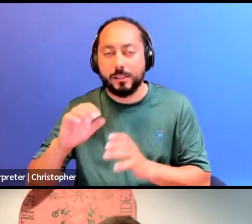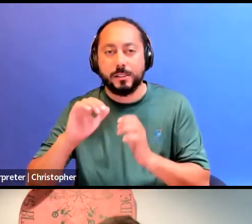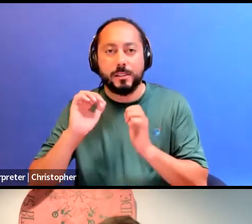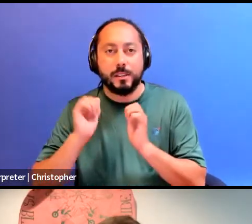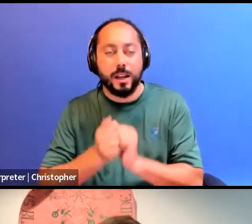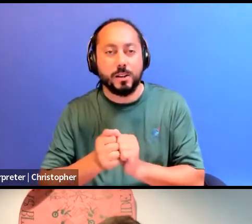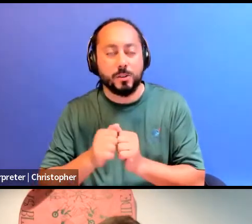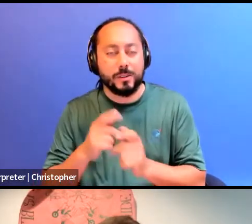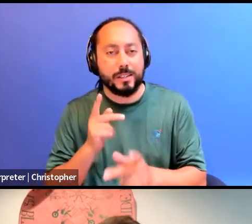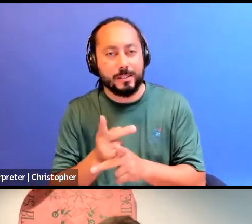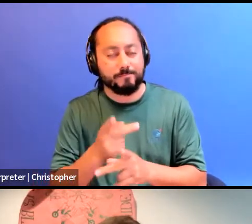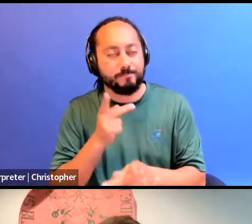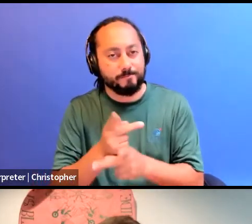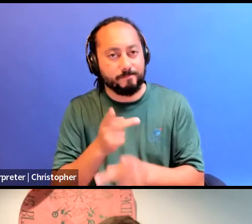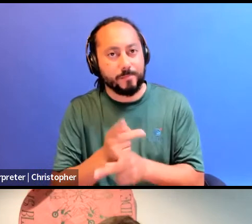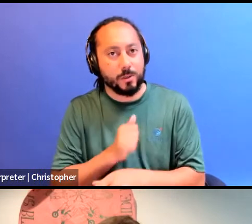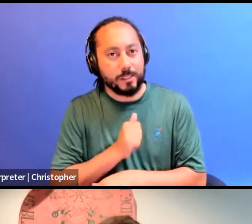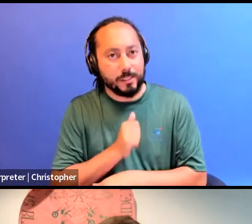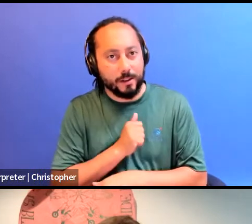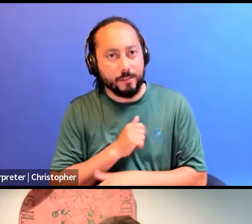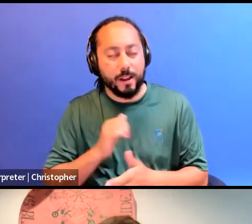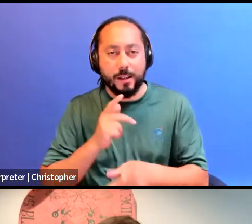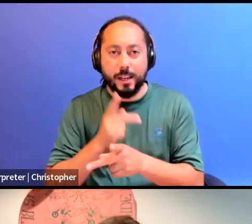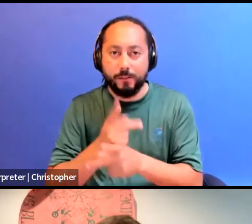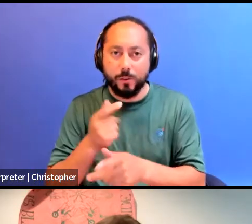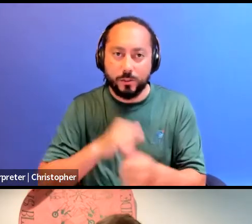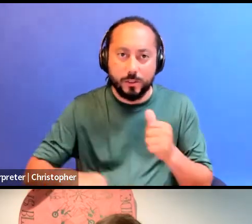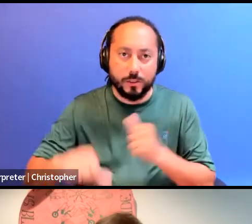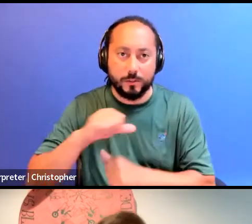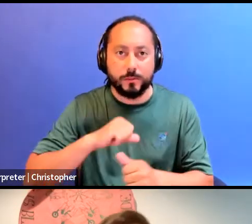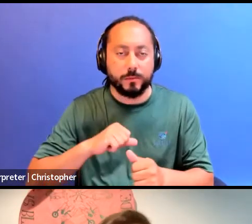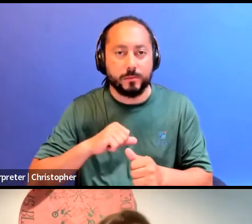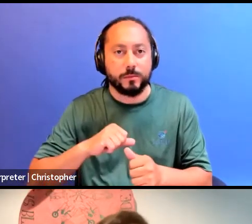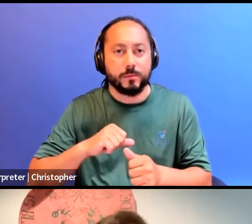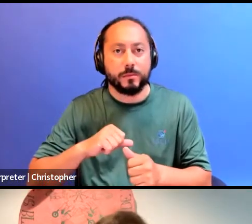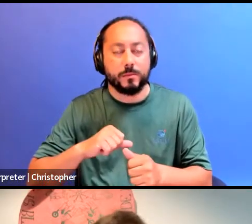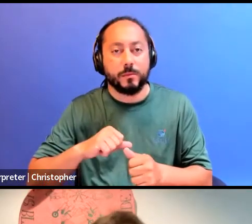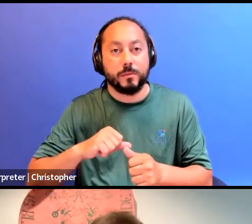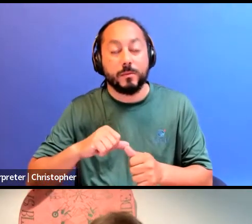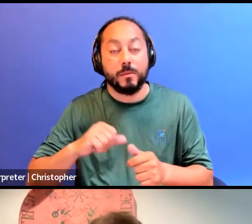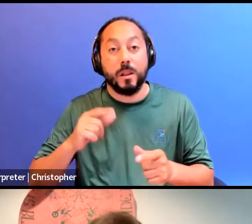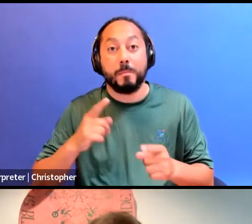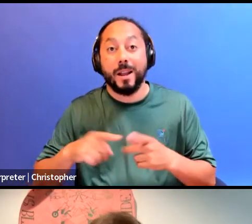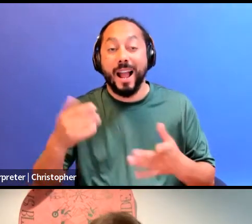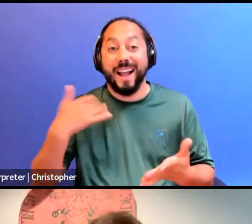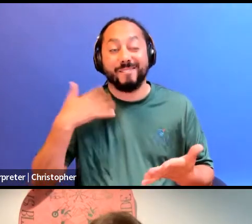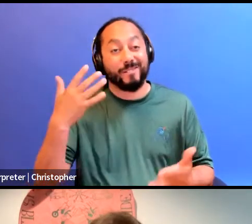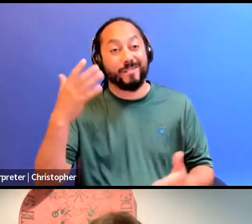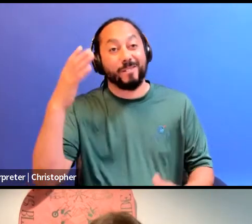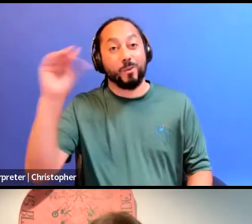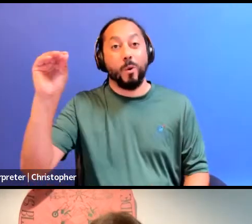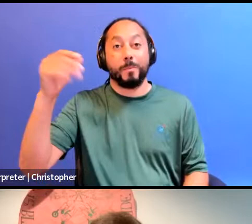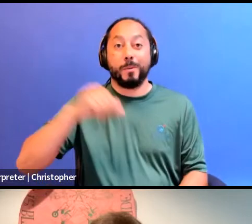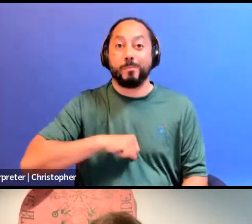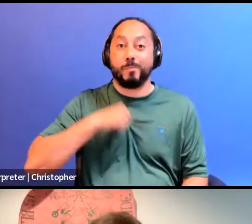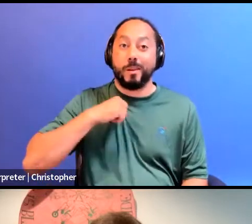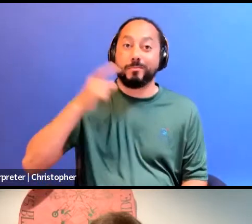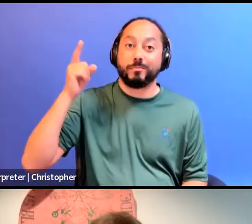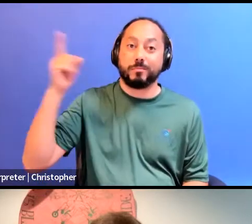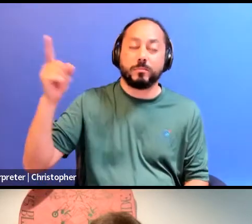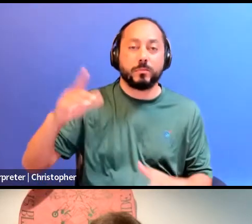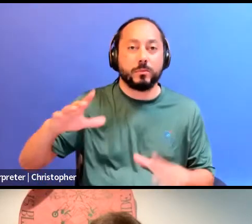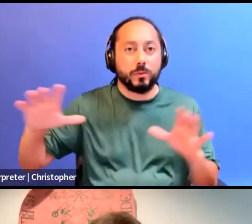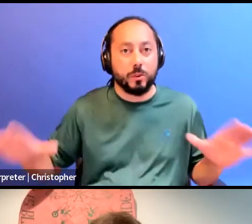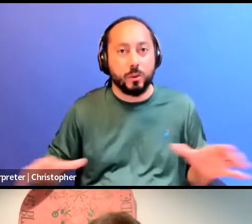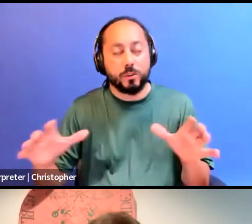another. When we have entities such as corporate pride, that encourages privatized